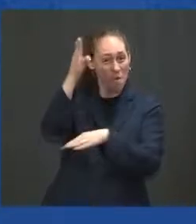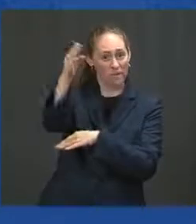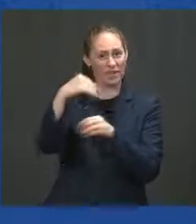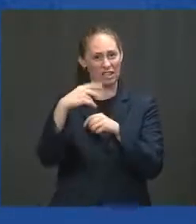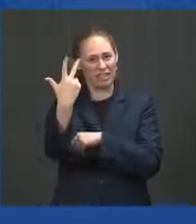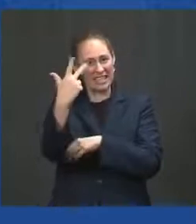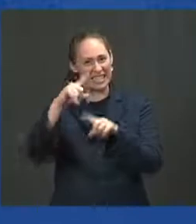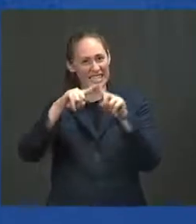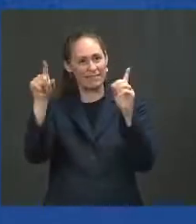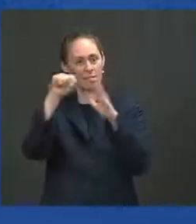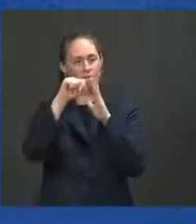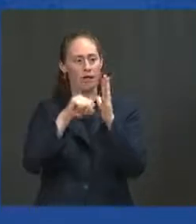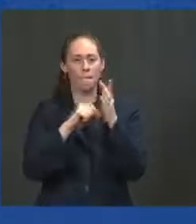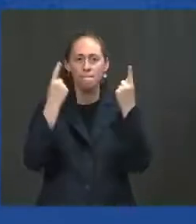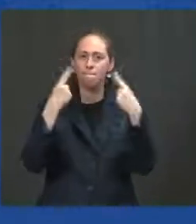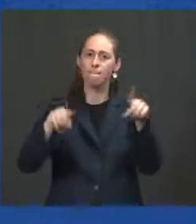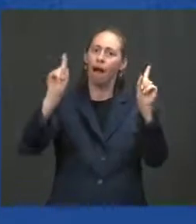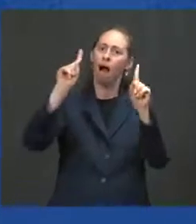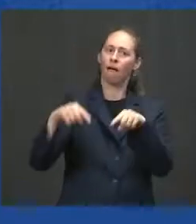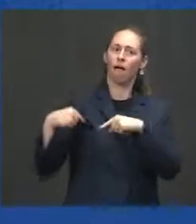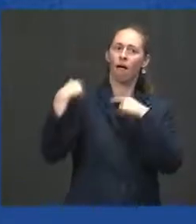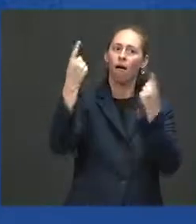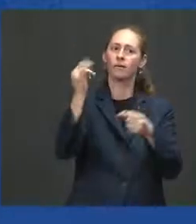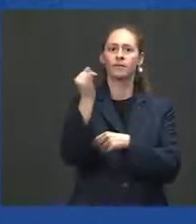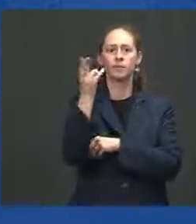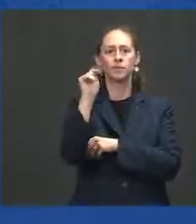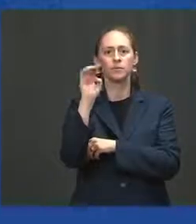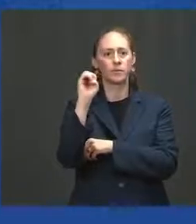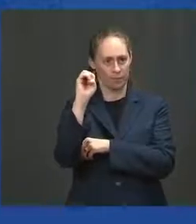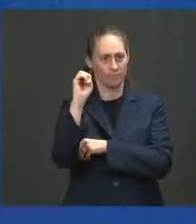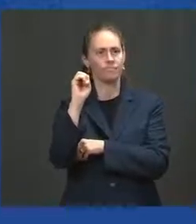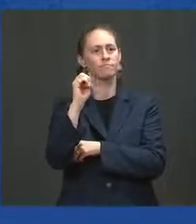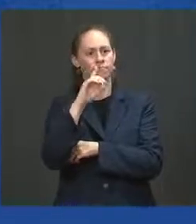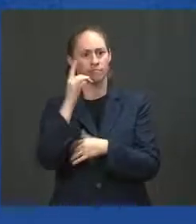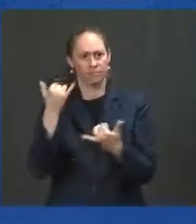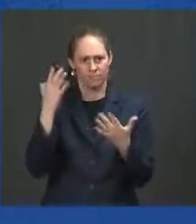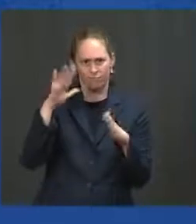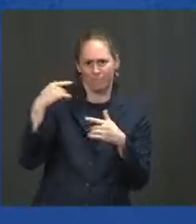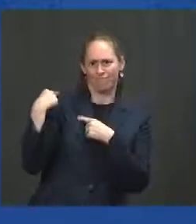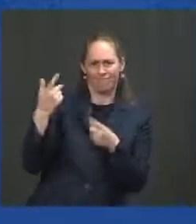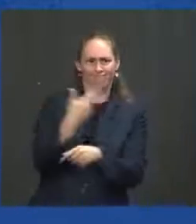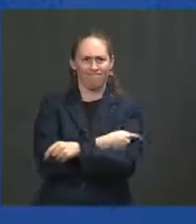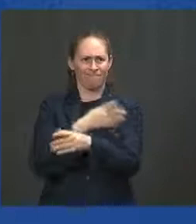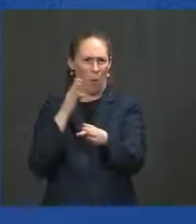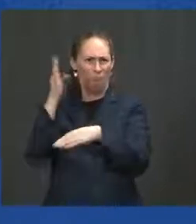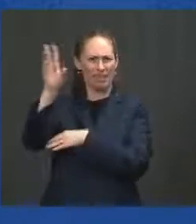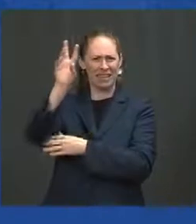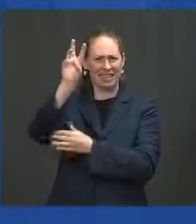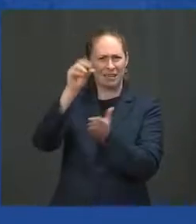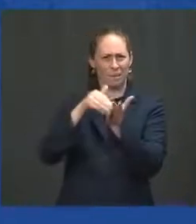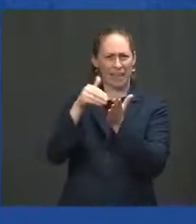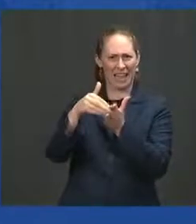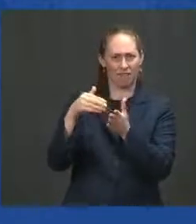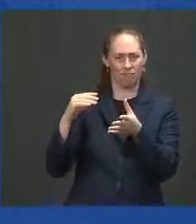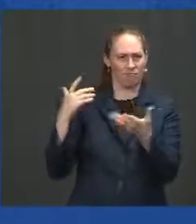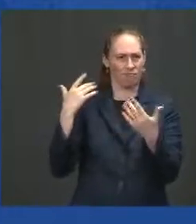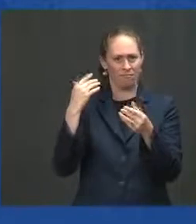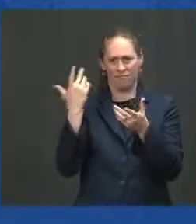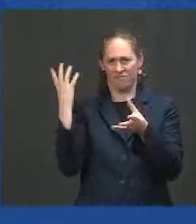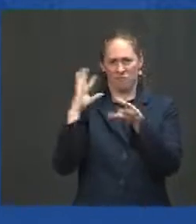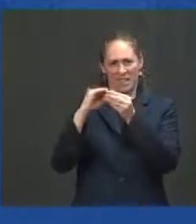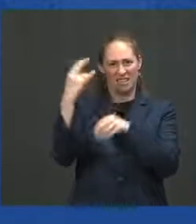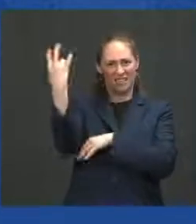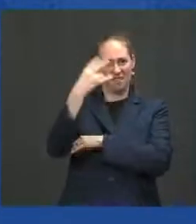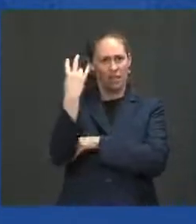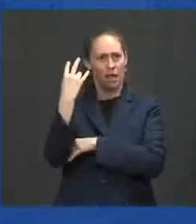June. Six million shots in the last seven days, the highest seven day total in over a month and a half.